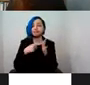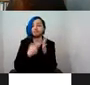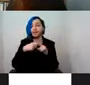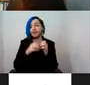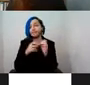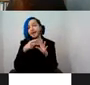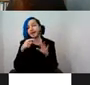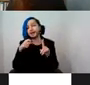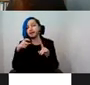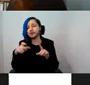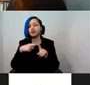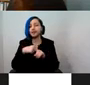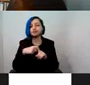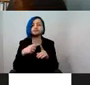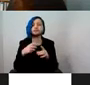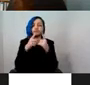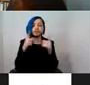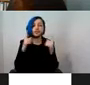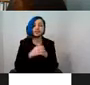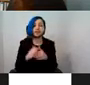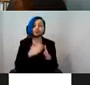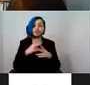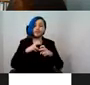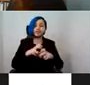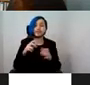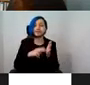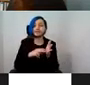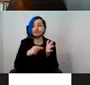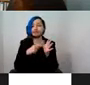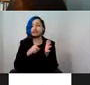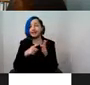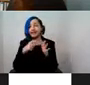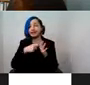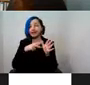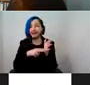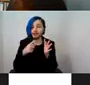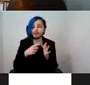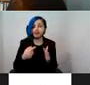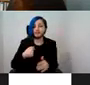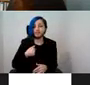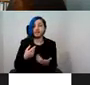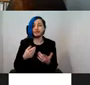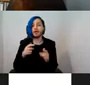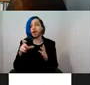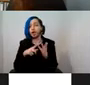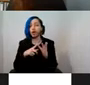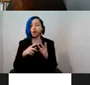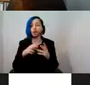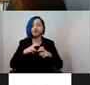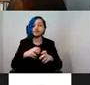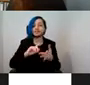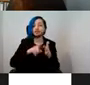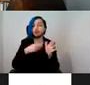Natalie Kane from the V&A. Co-investigators are Dr Joel McKim Birkbeck, Stephen McConaughey from